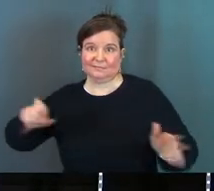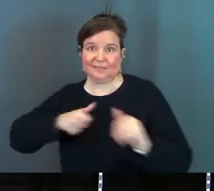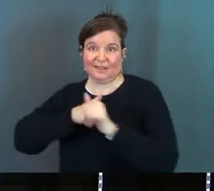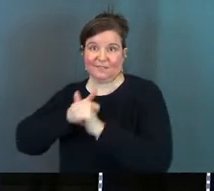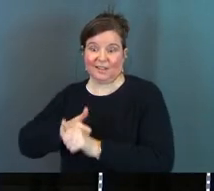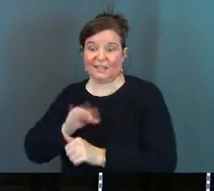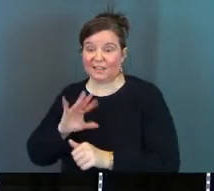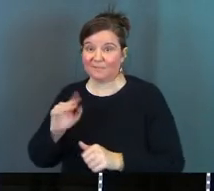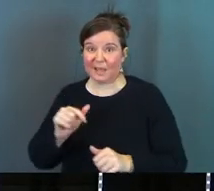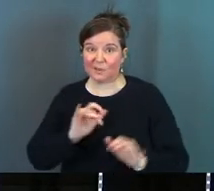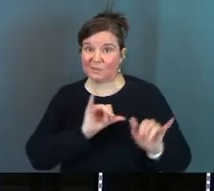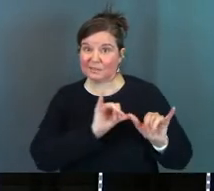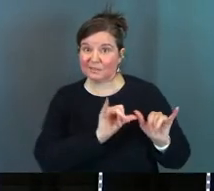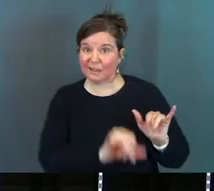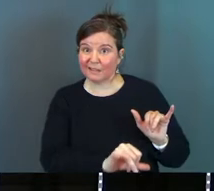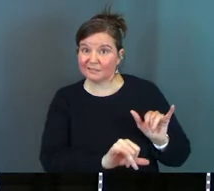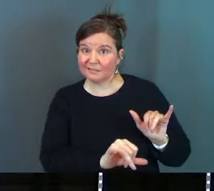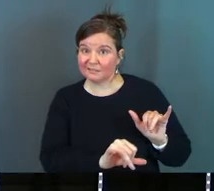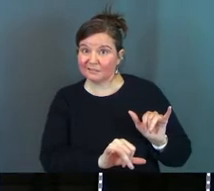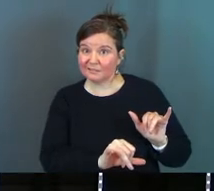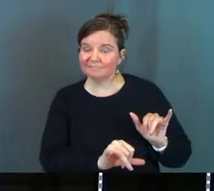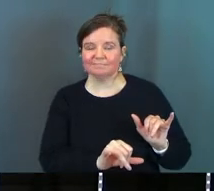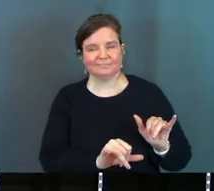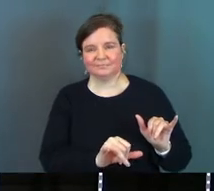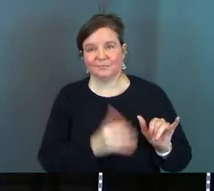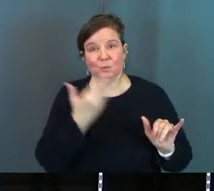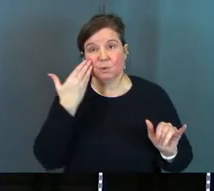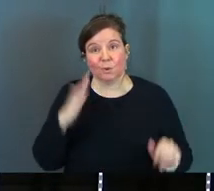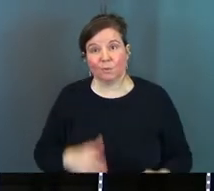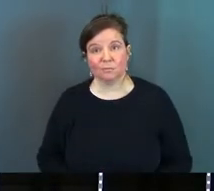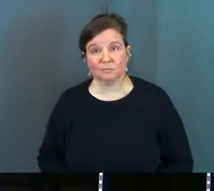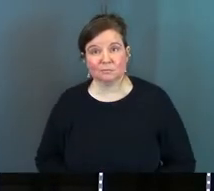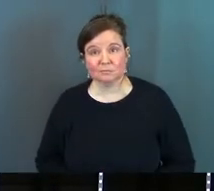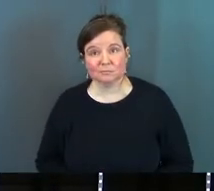if Matthew hadn't left the booth you wouldn't know